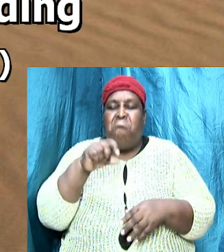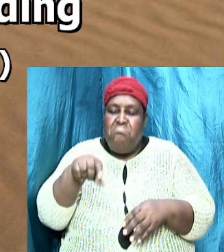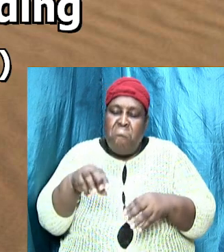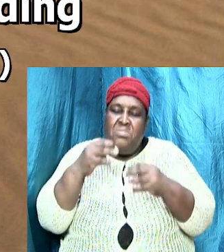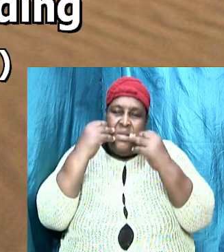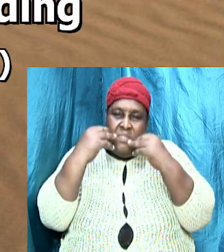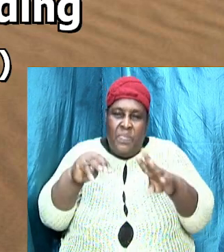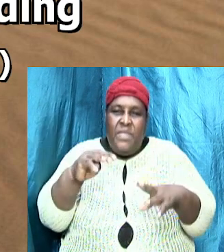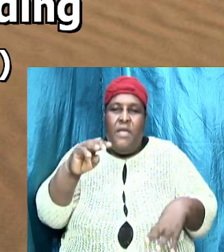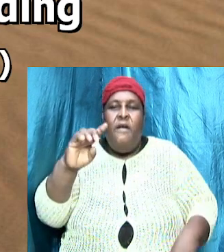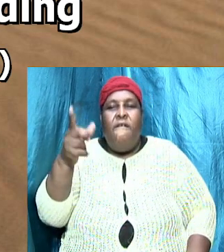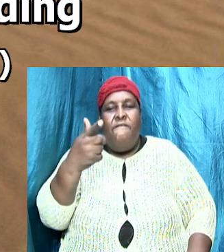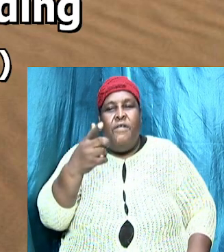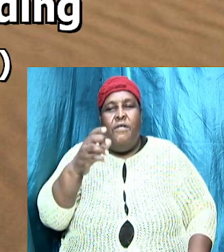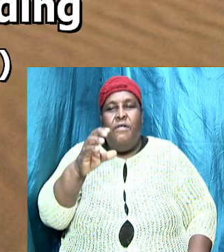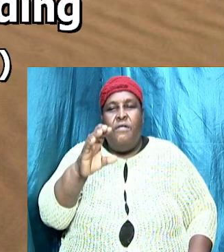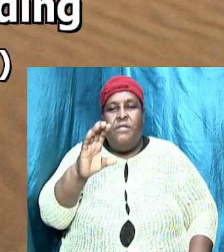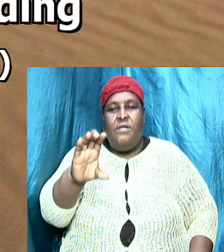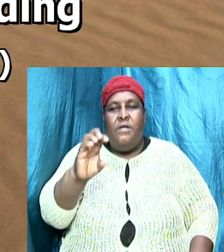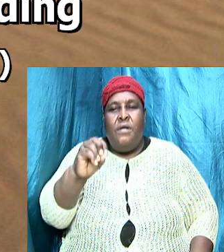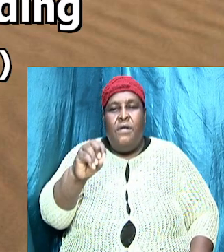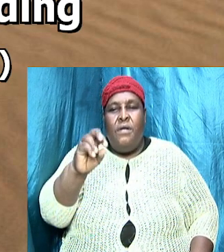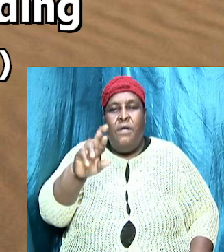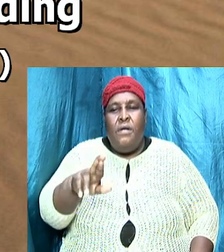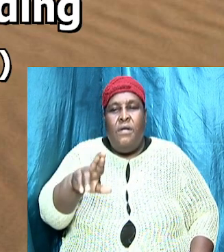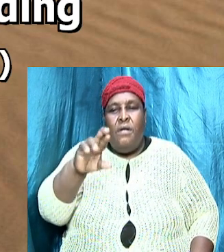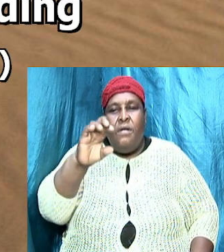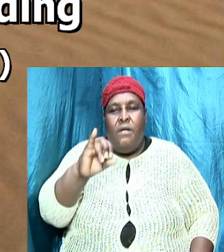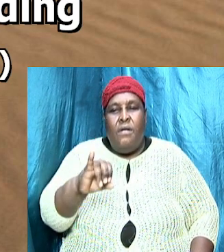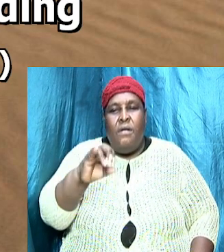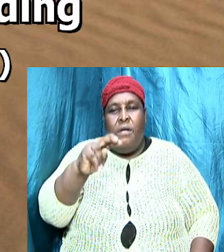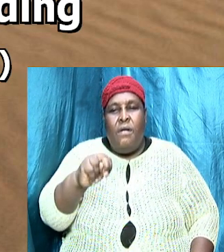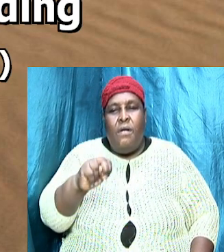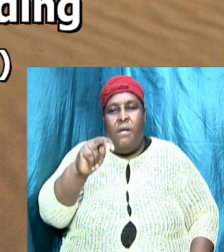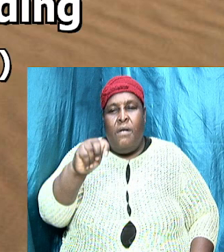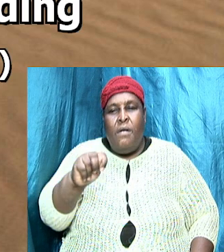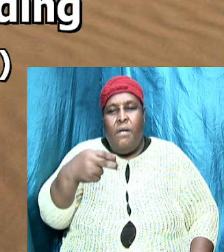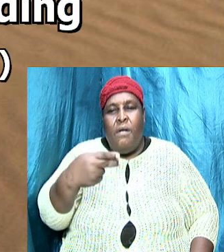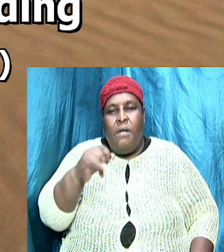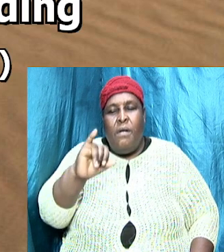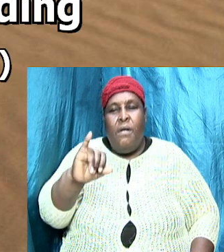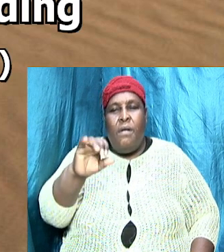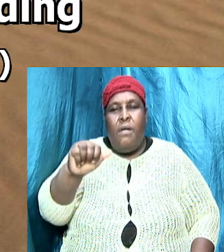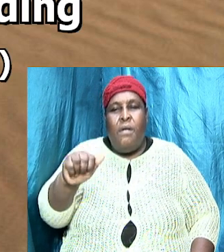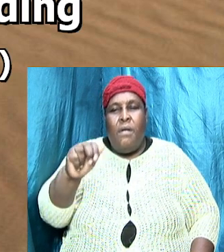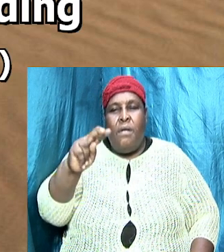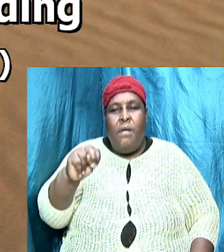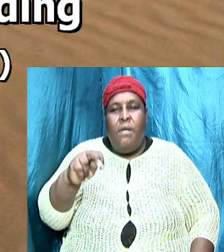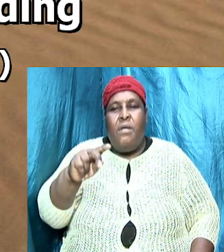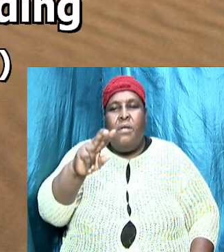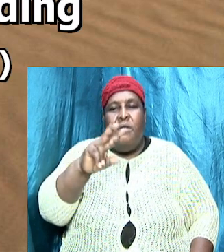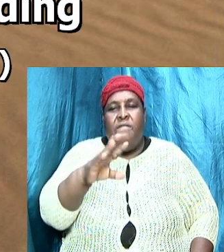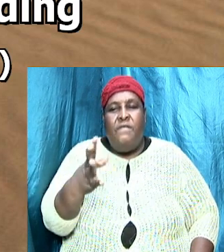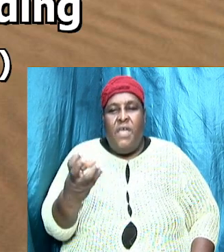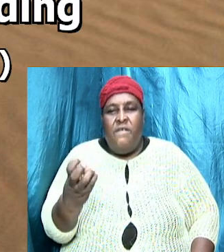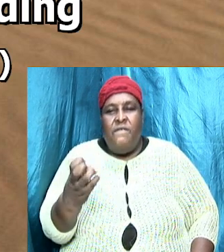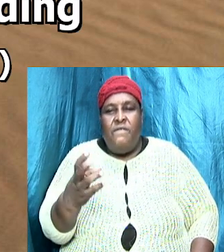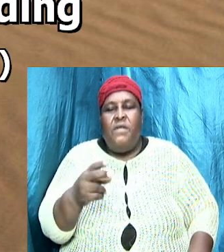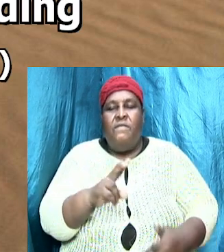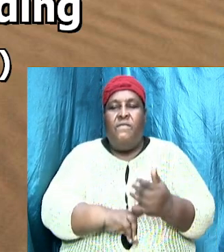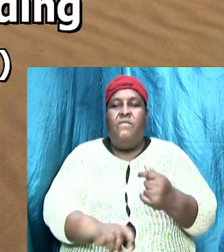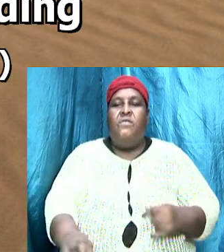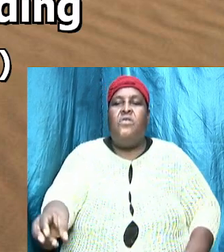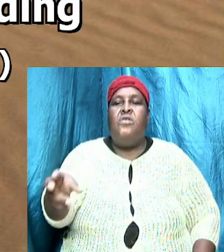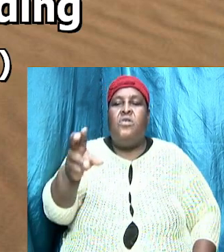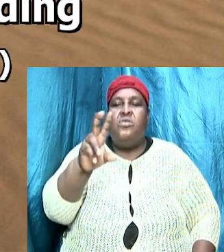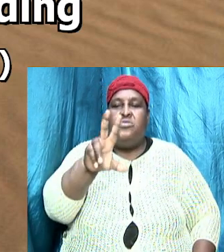message. 1 Corinthians 15, 3-4. Christ died for our sins according